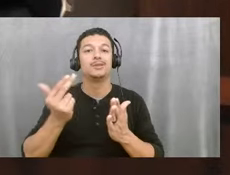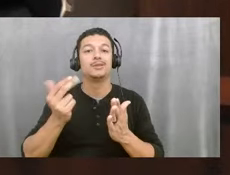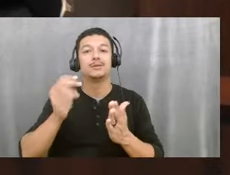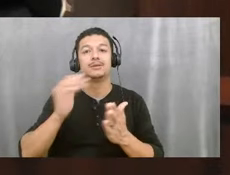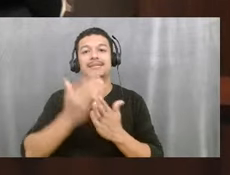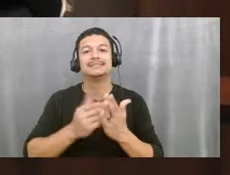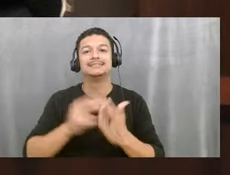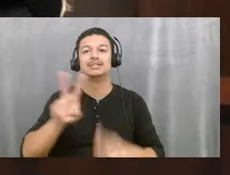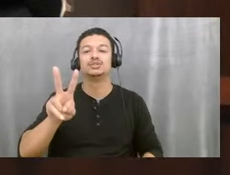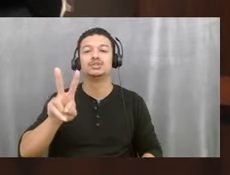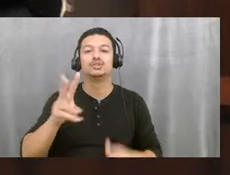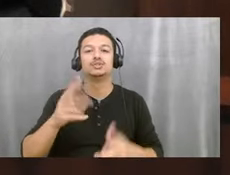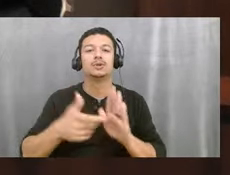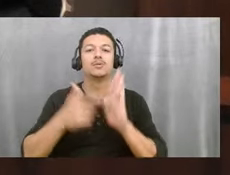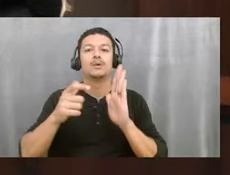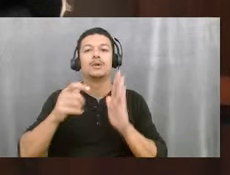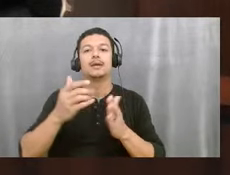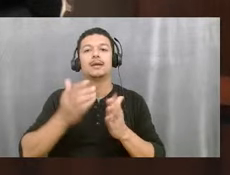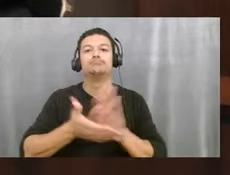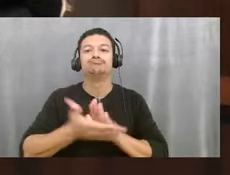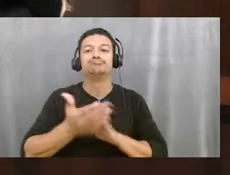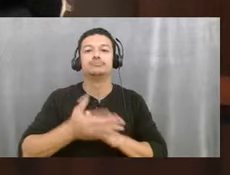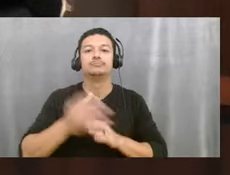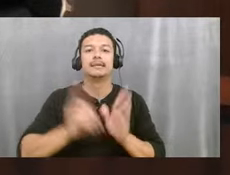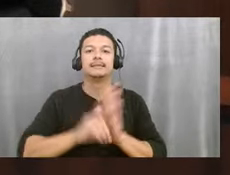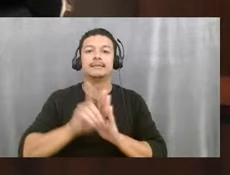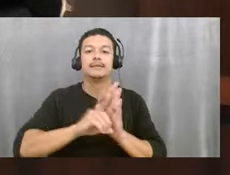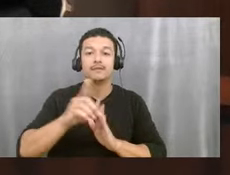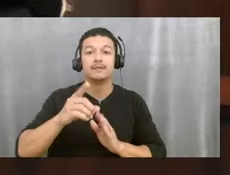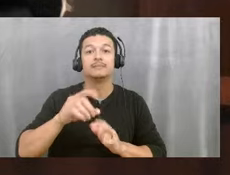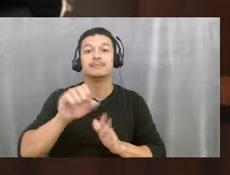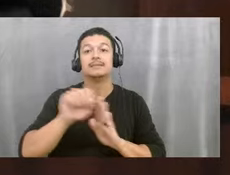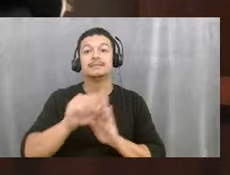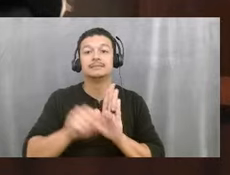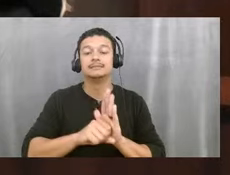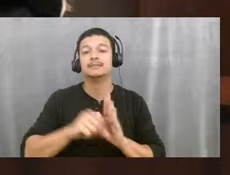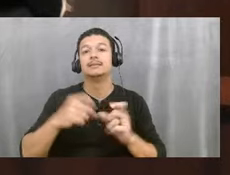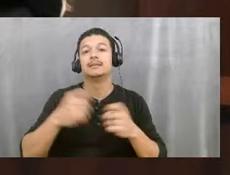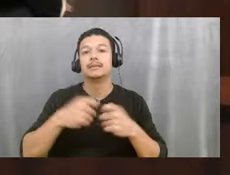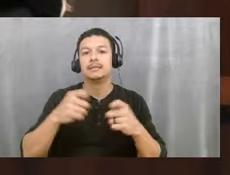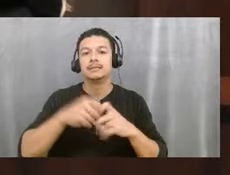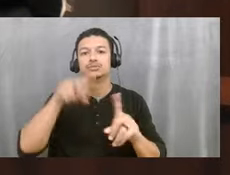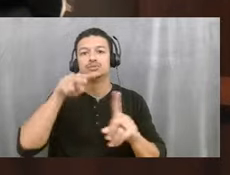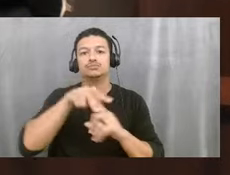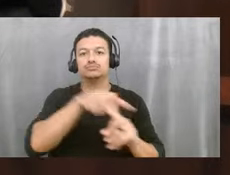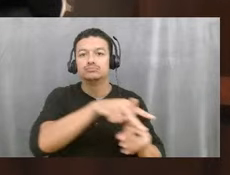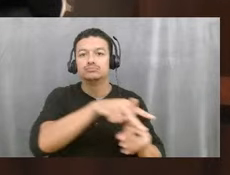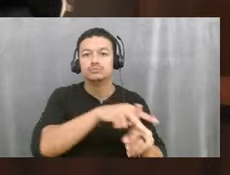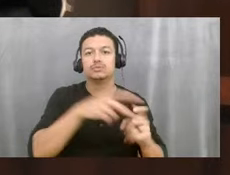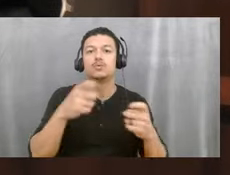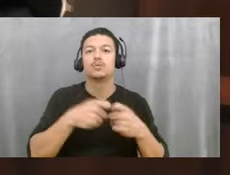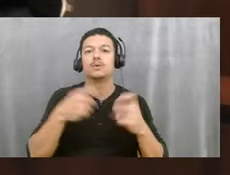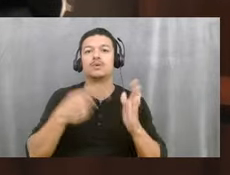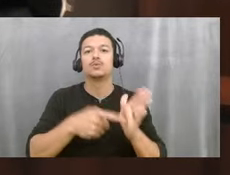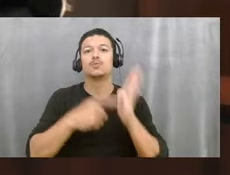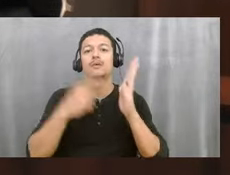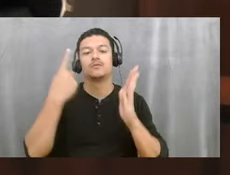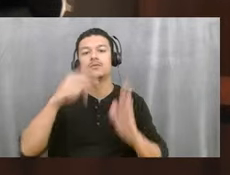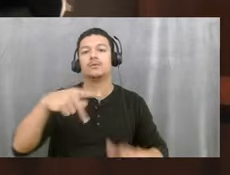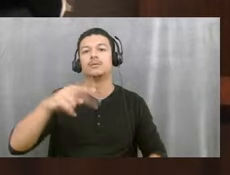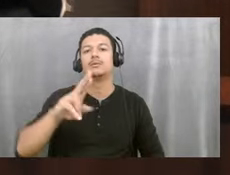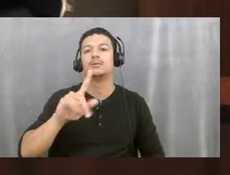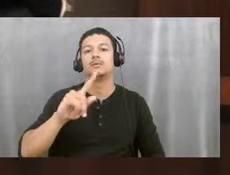Requires Sustainable Development Standards, Electric Charging Stations Requirement for the Pulte Cottage District,